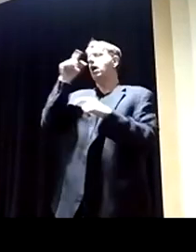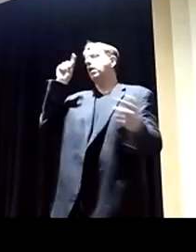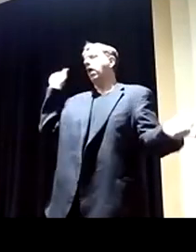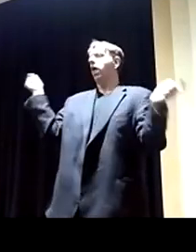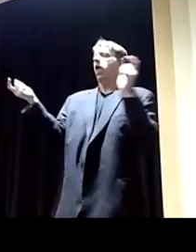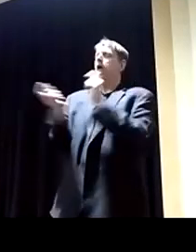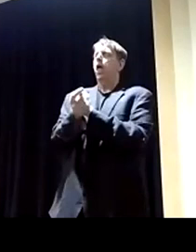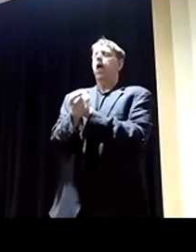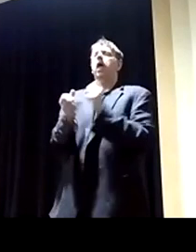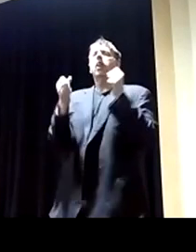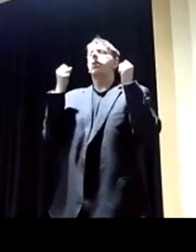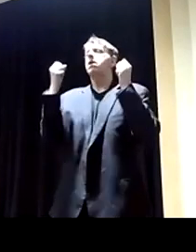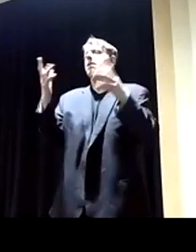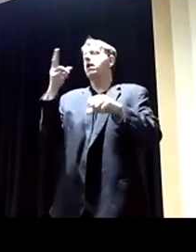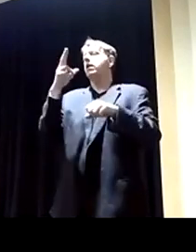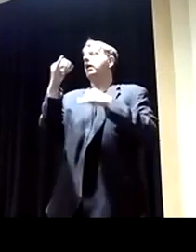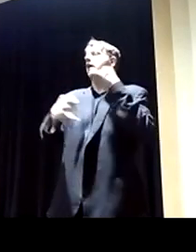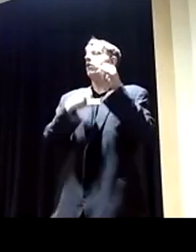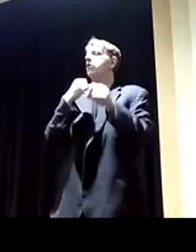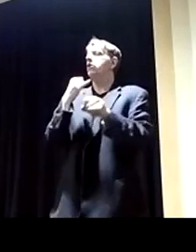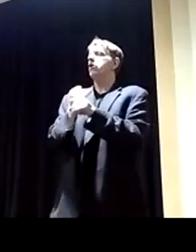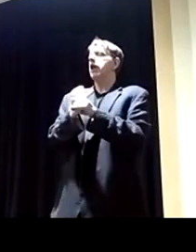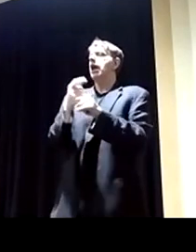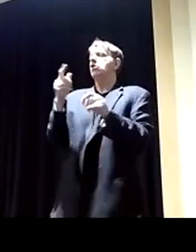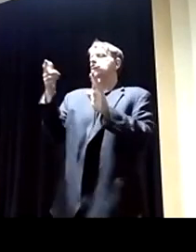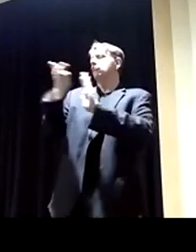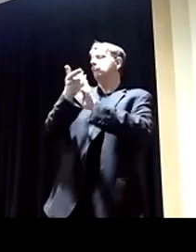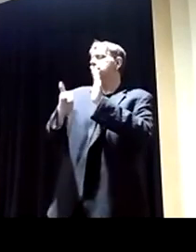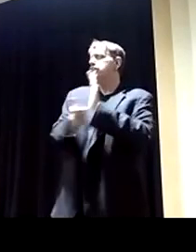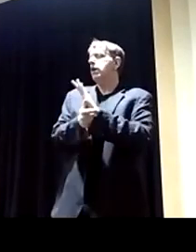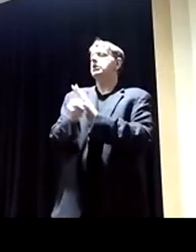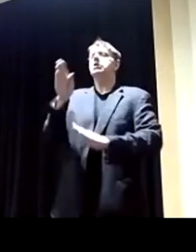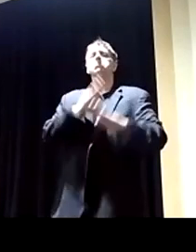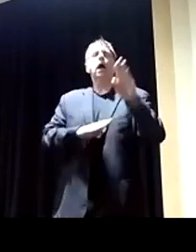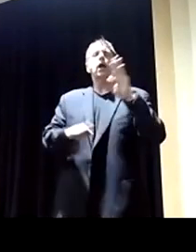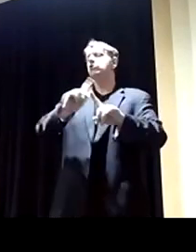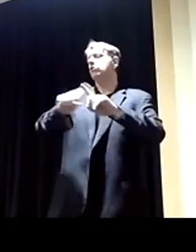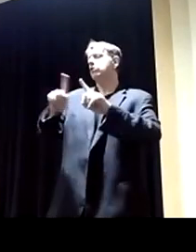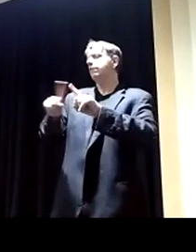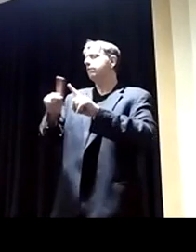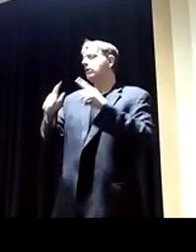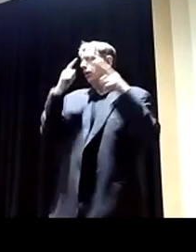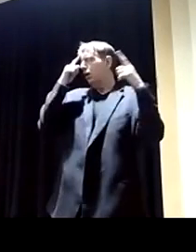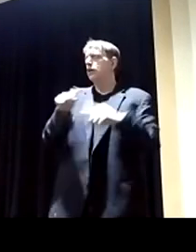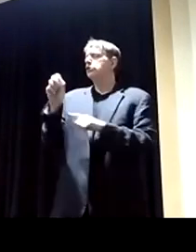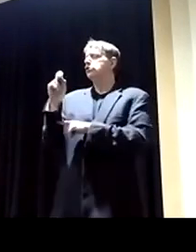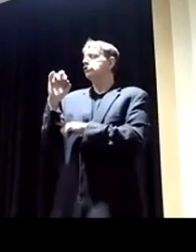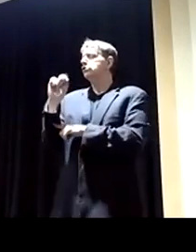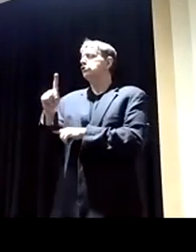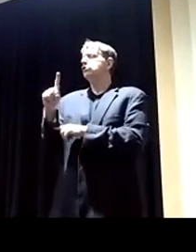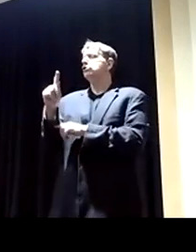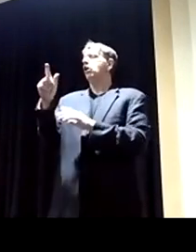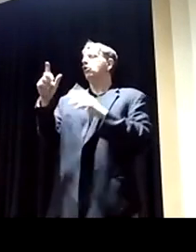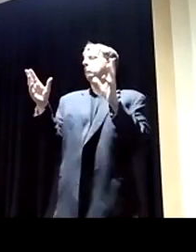environmental international treaties, such as the Convention on Biological Diversity, the Stockholm Convention on